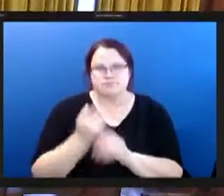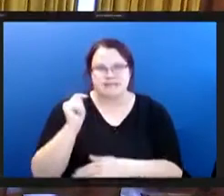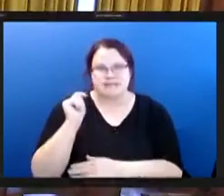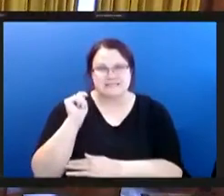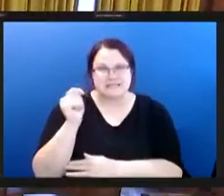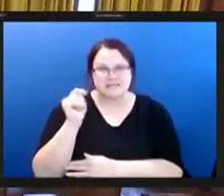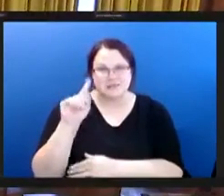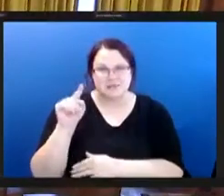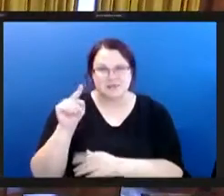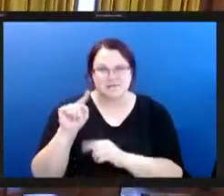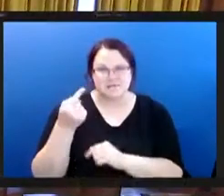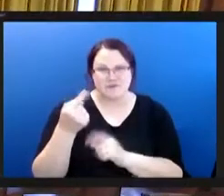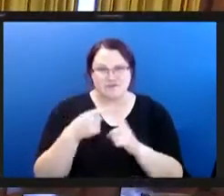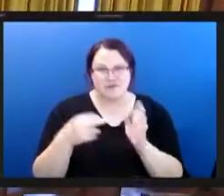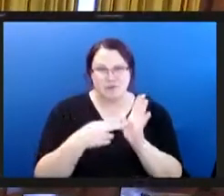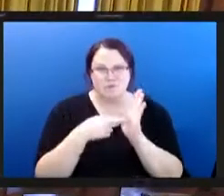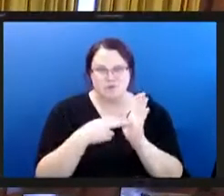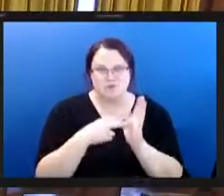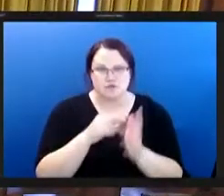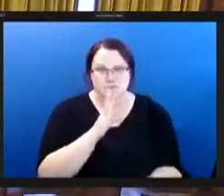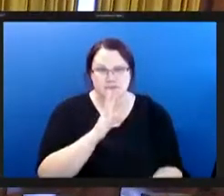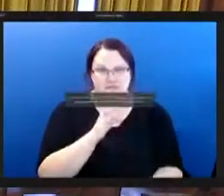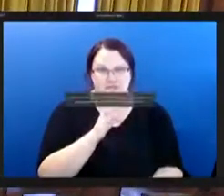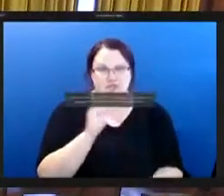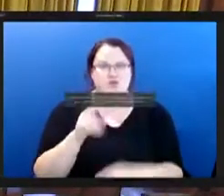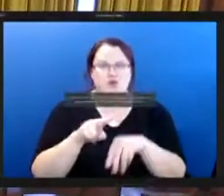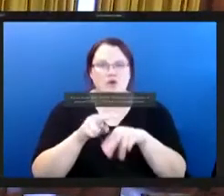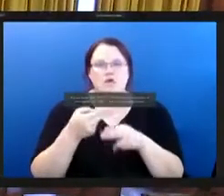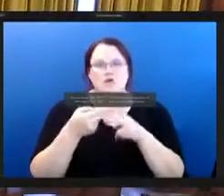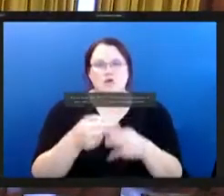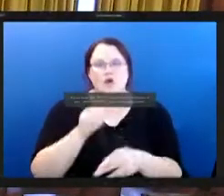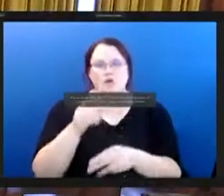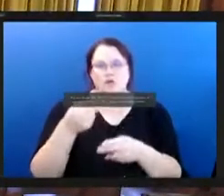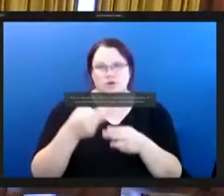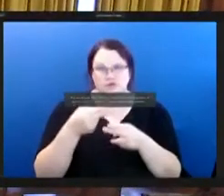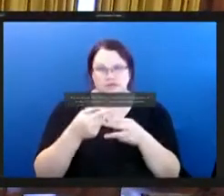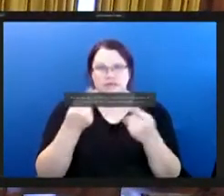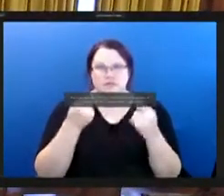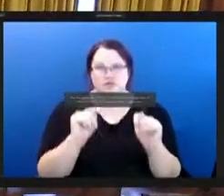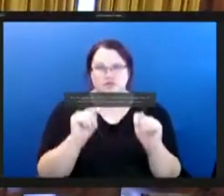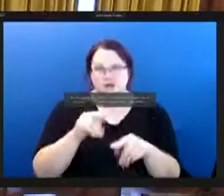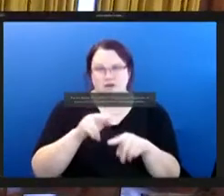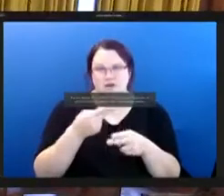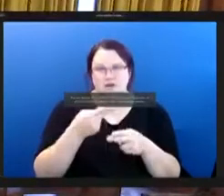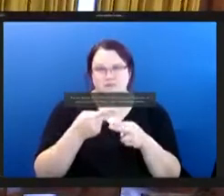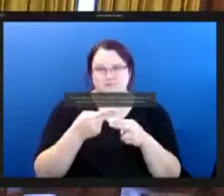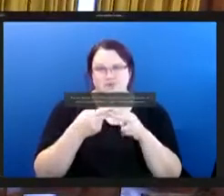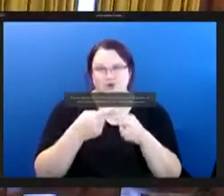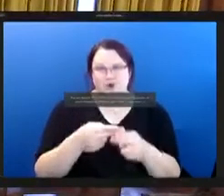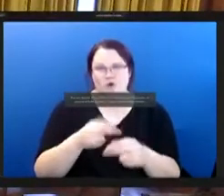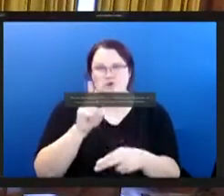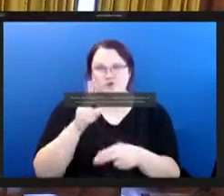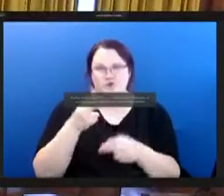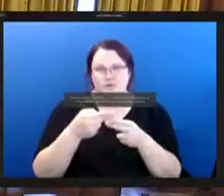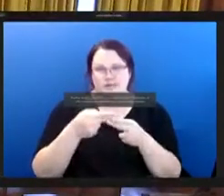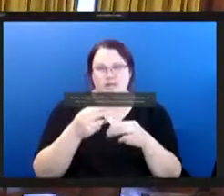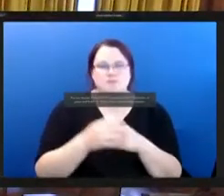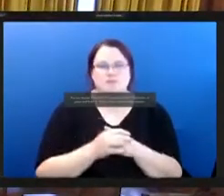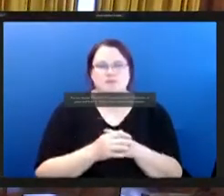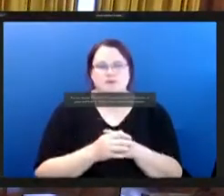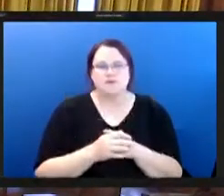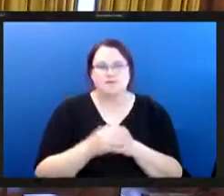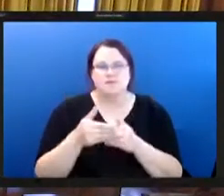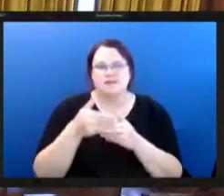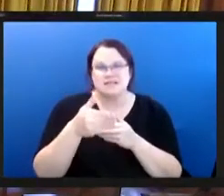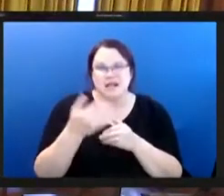registered speakers um i will call your name i'll try to call two names in a row that way you know that you're up next in case you're in chambers or